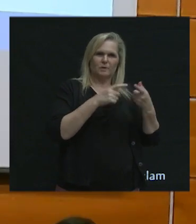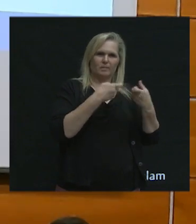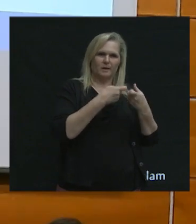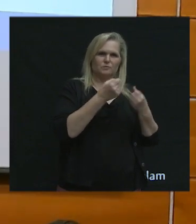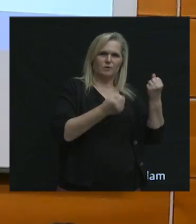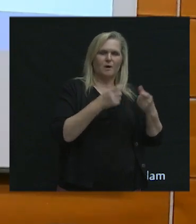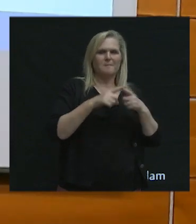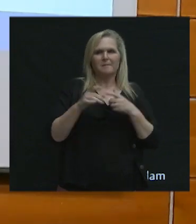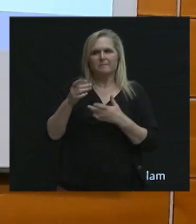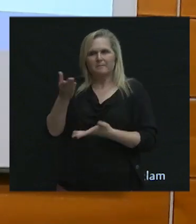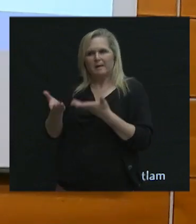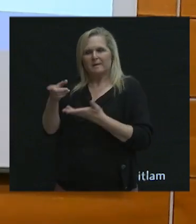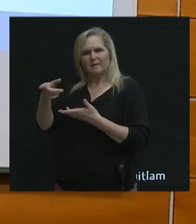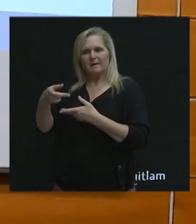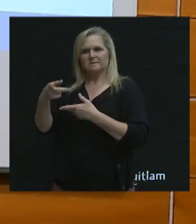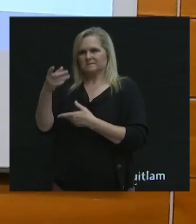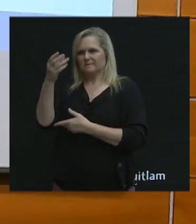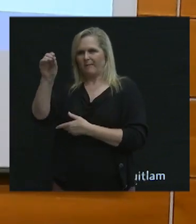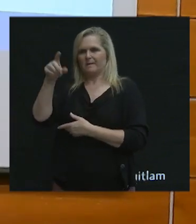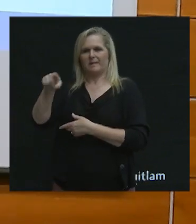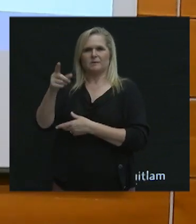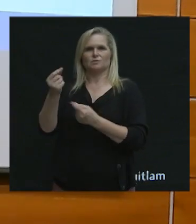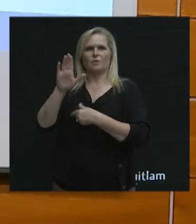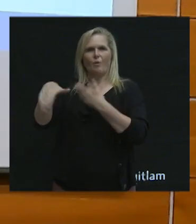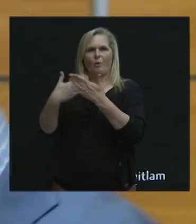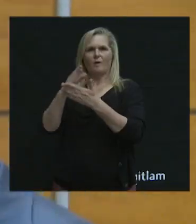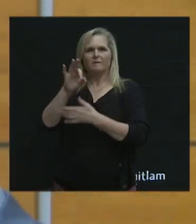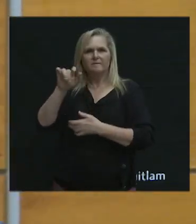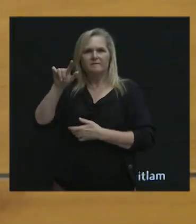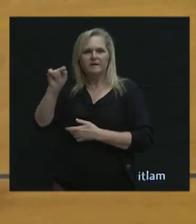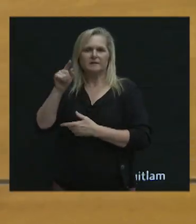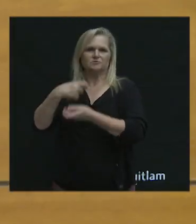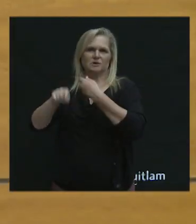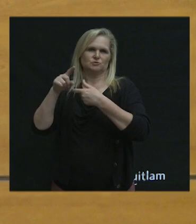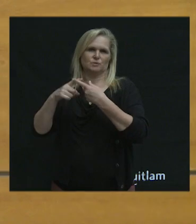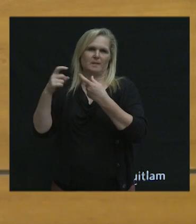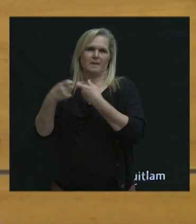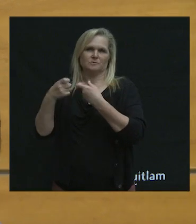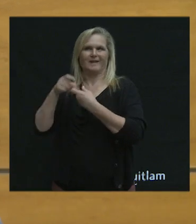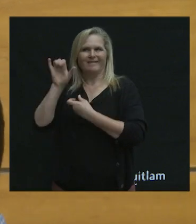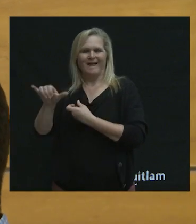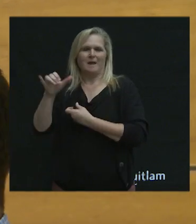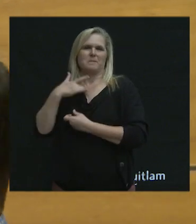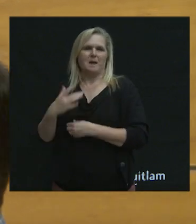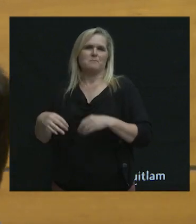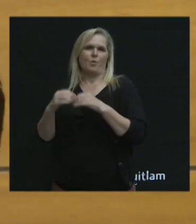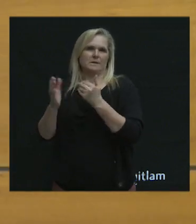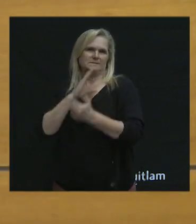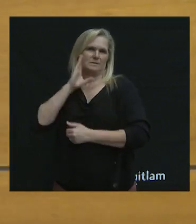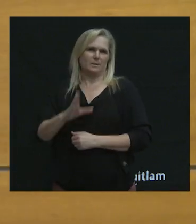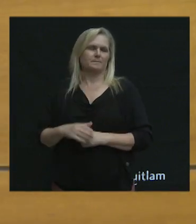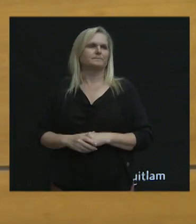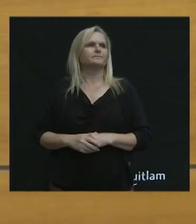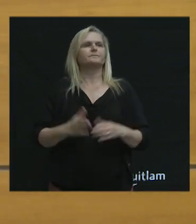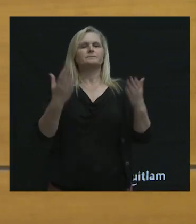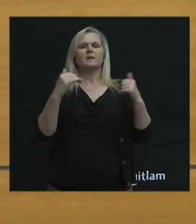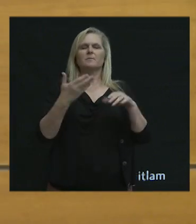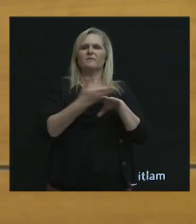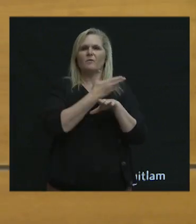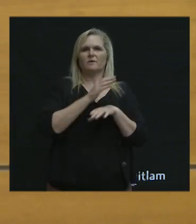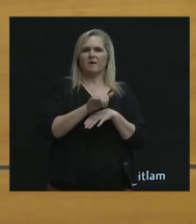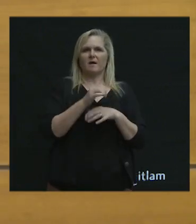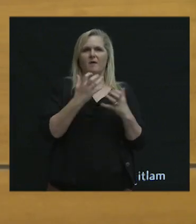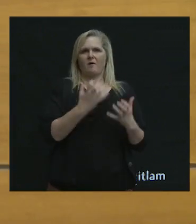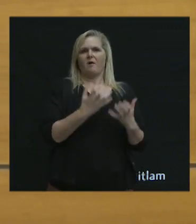Hey, thank you, panelists. The second and last question I have before we get to audience Q&A is there was clearly